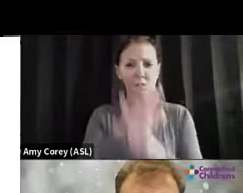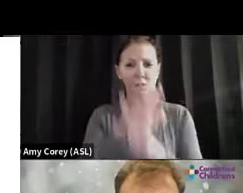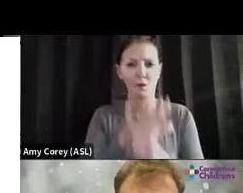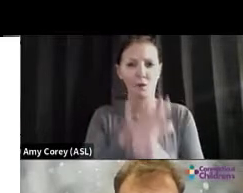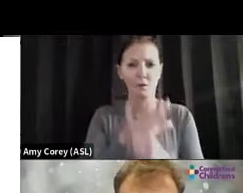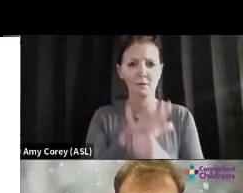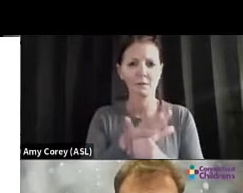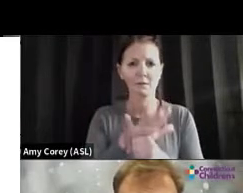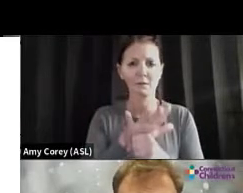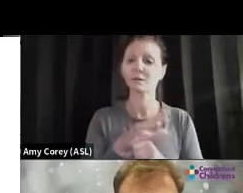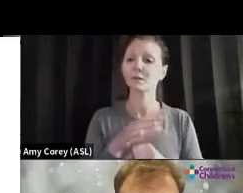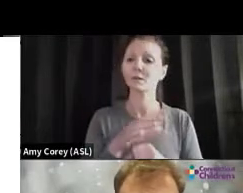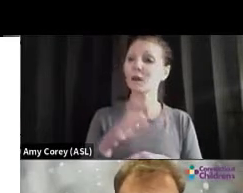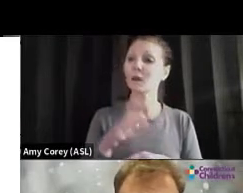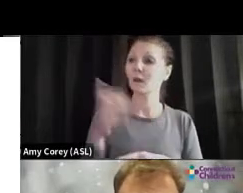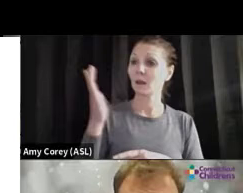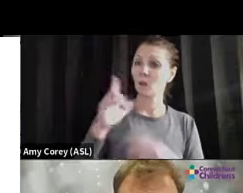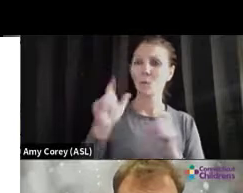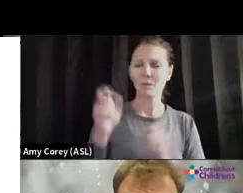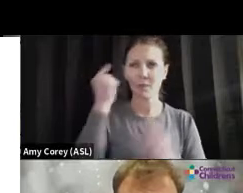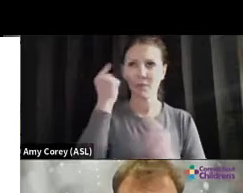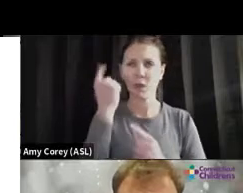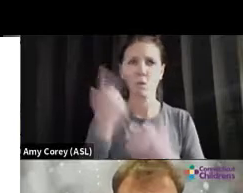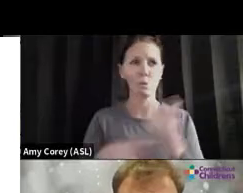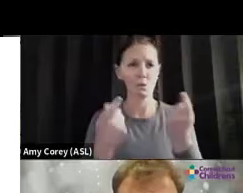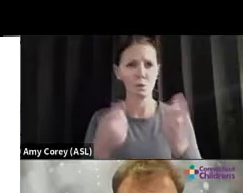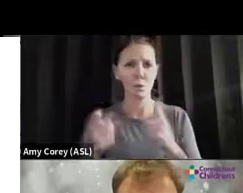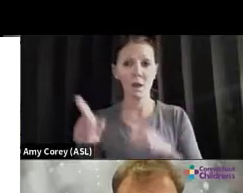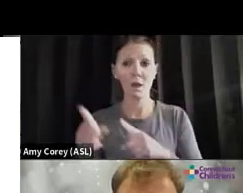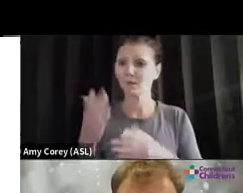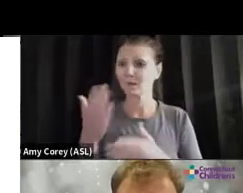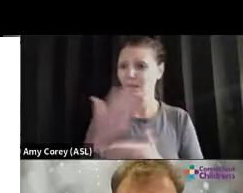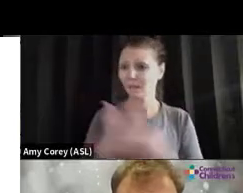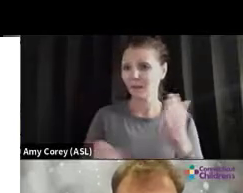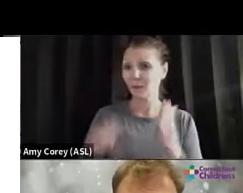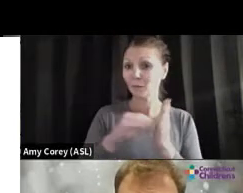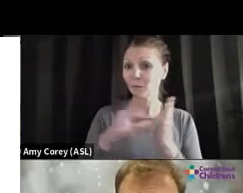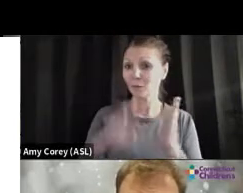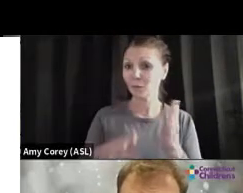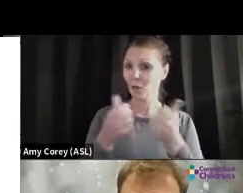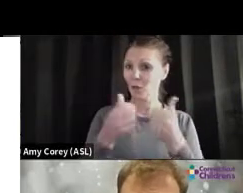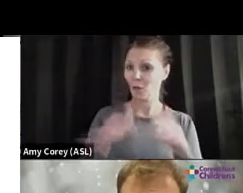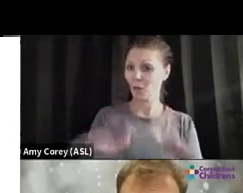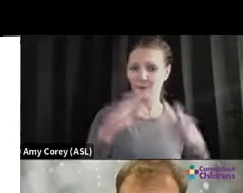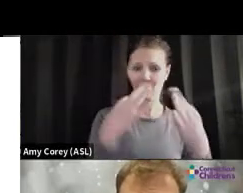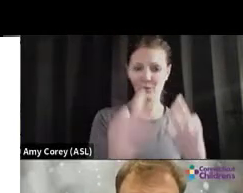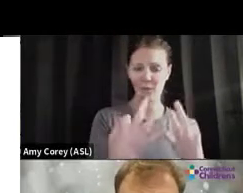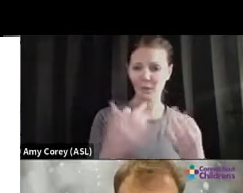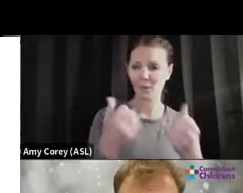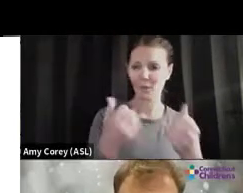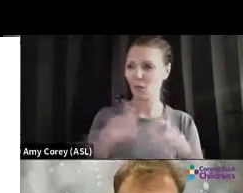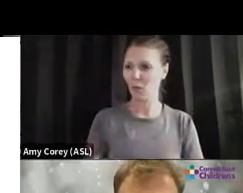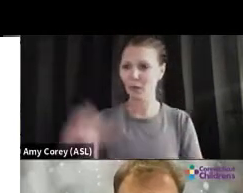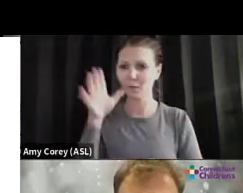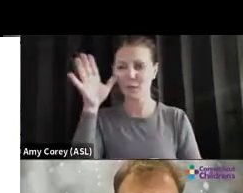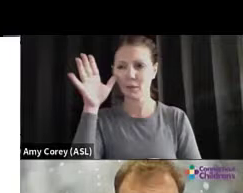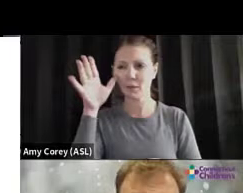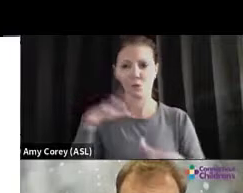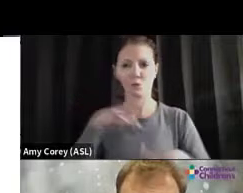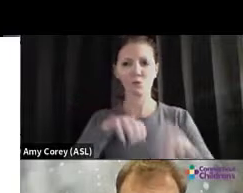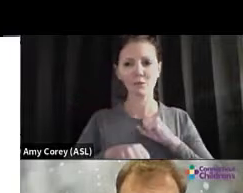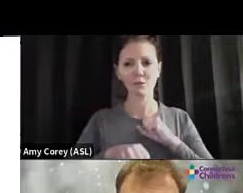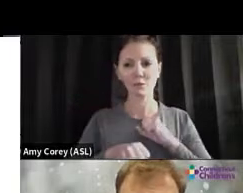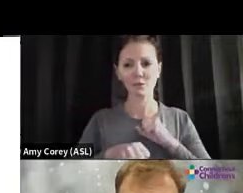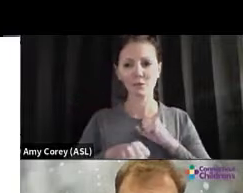We also needed to think about what was going on. Some kids lost family members and parents, so they're experiencing grief. Many kids had